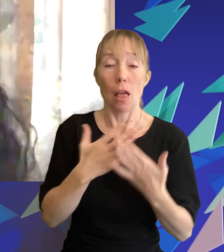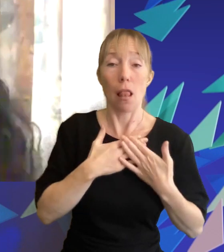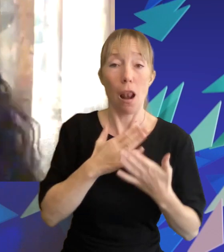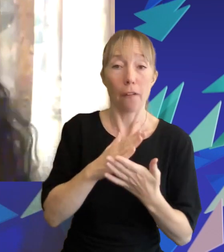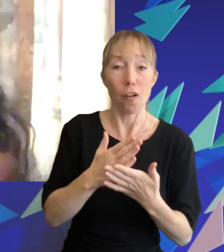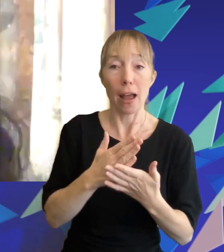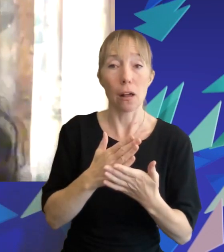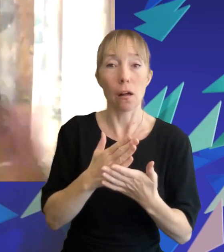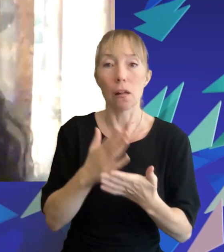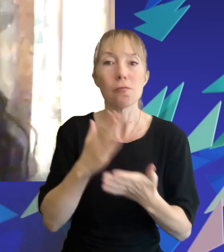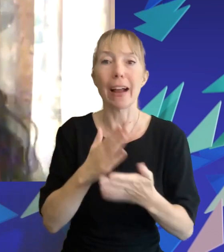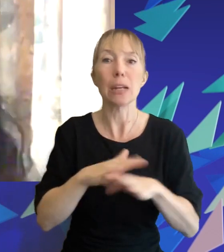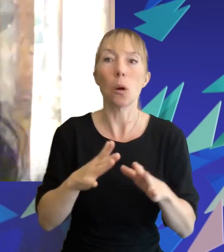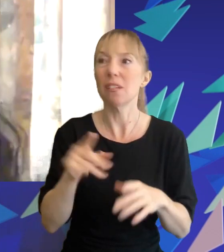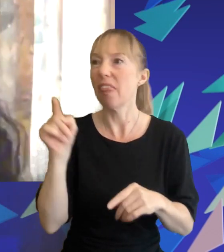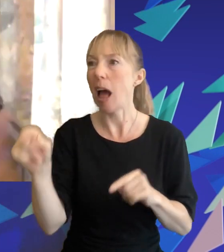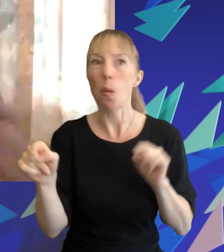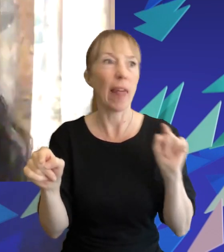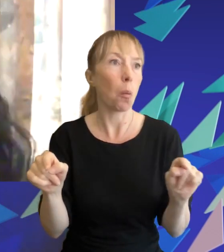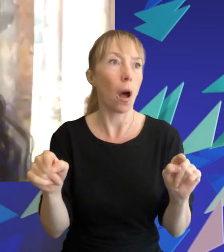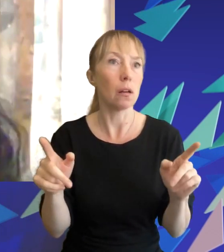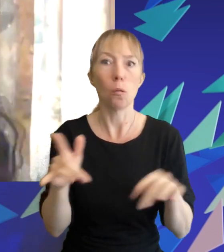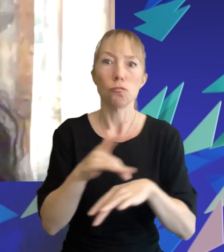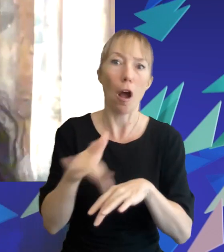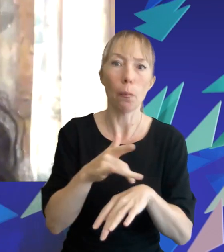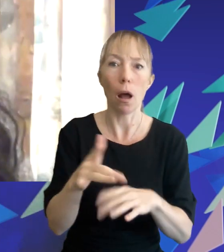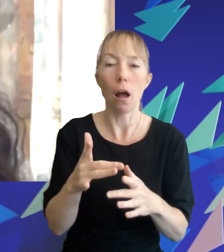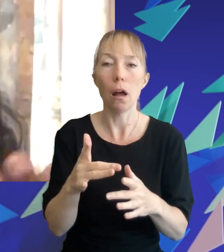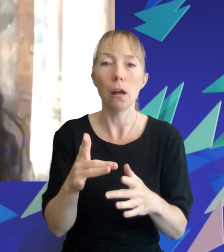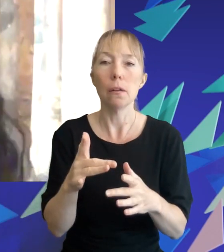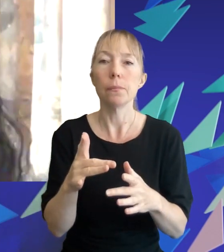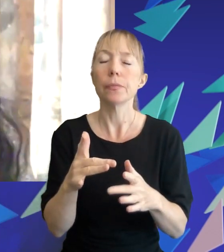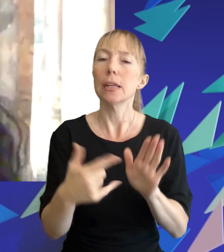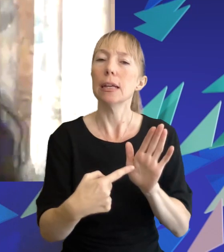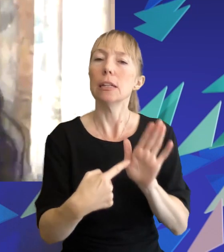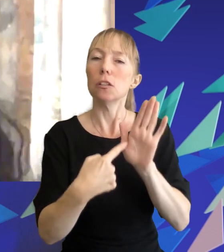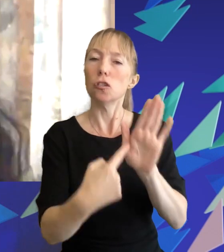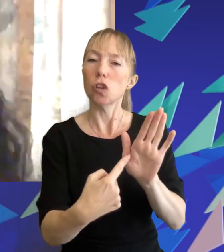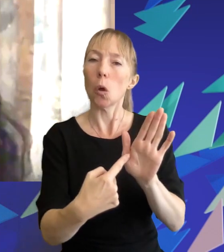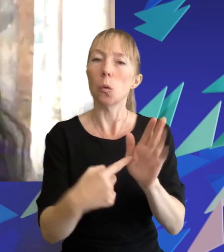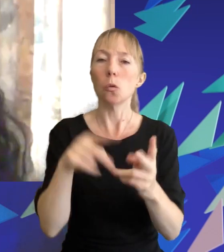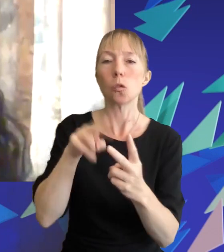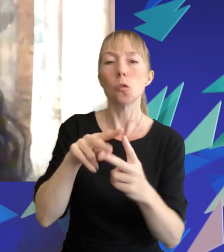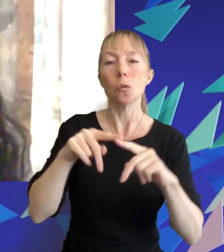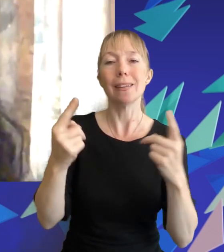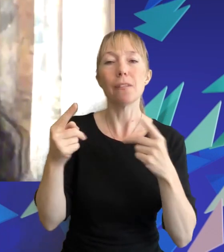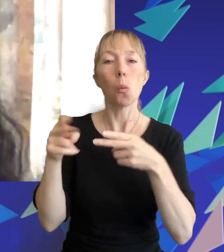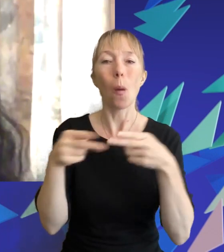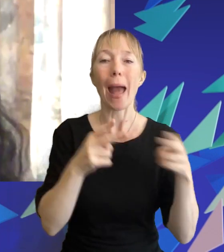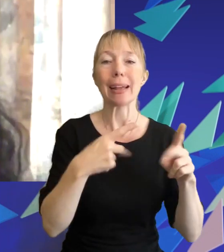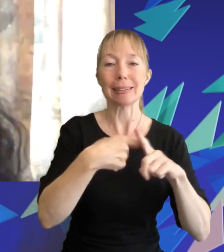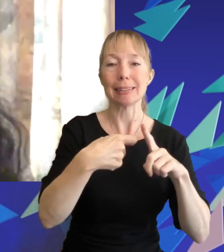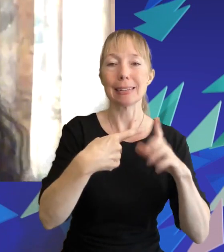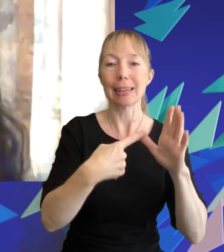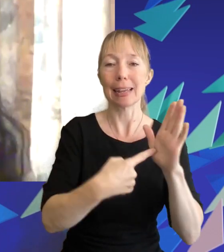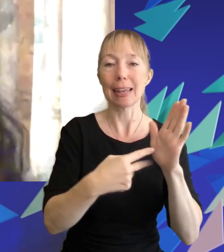is not just a love triangle for the sake of being so or for the sake of drama it is there to represent the two alternative ways that katniss could choose